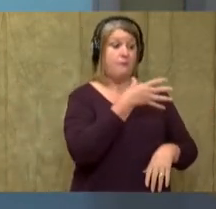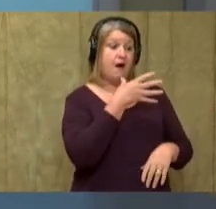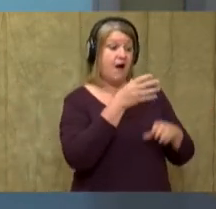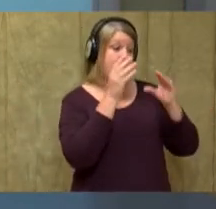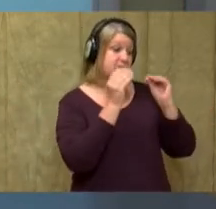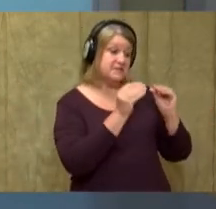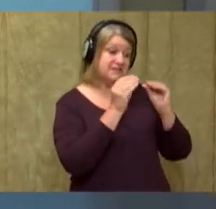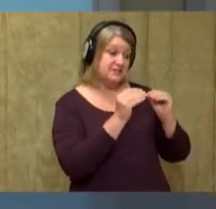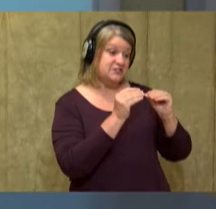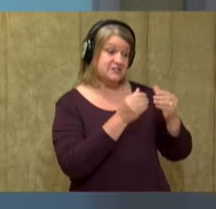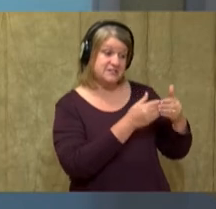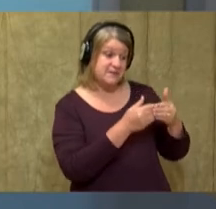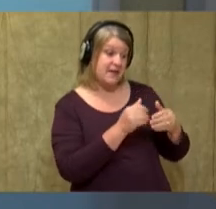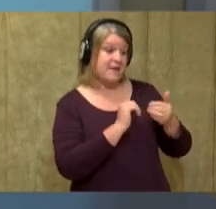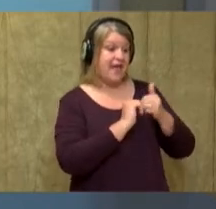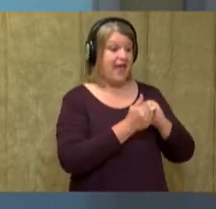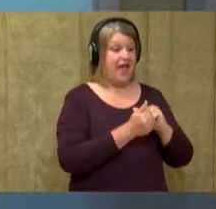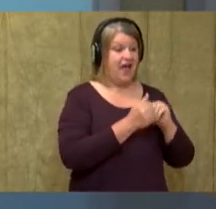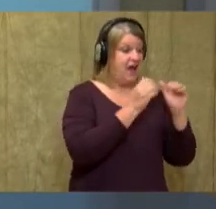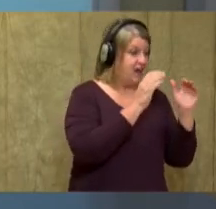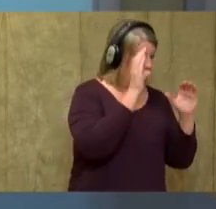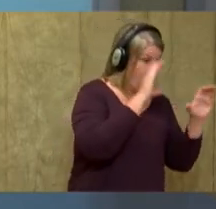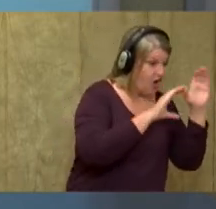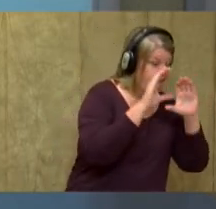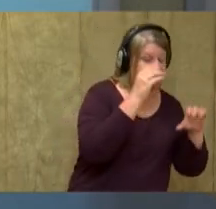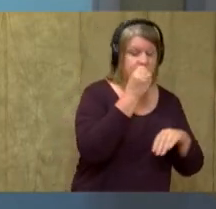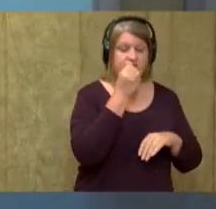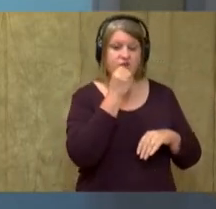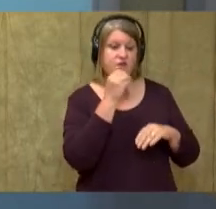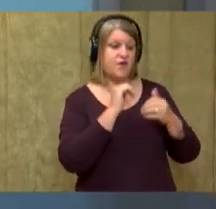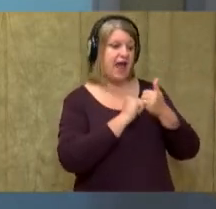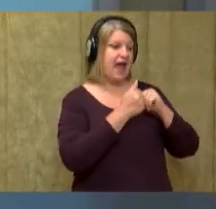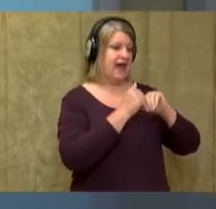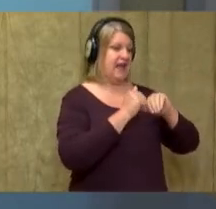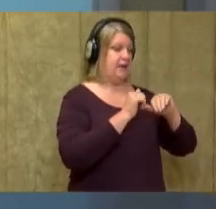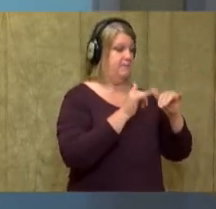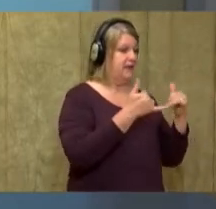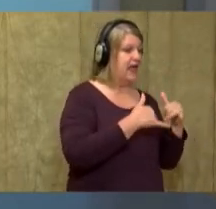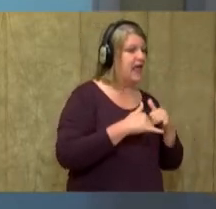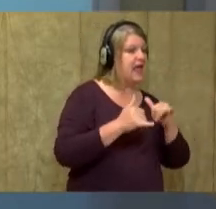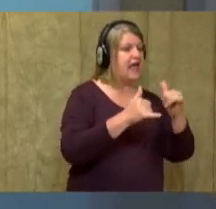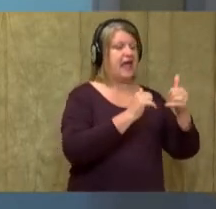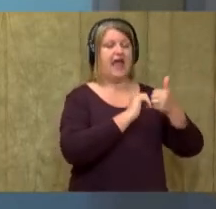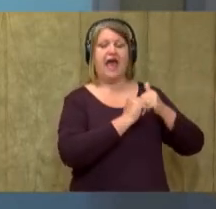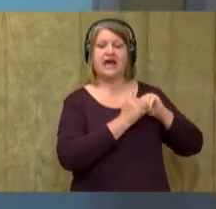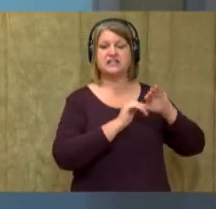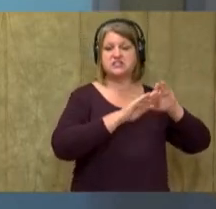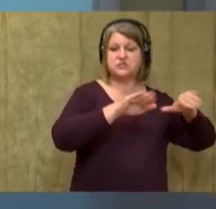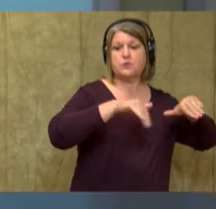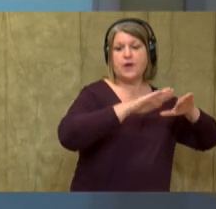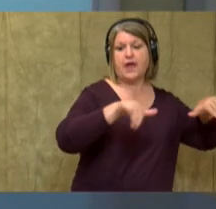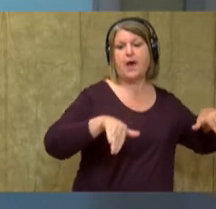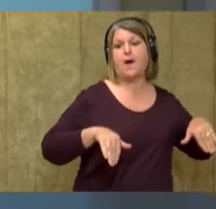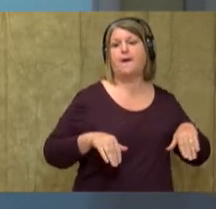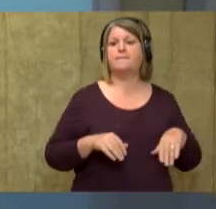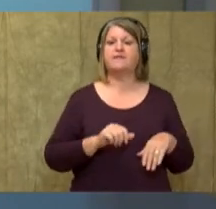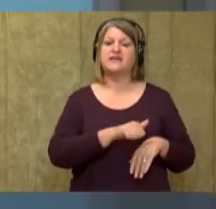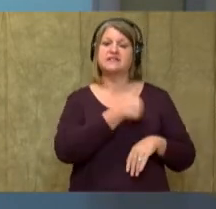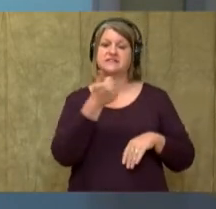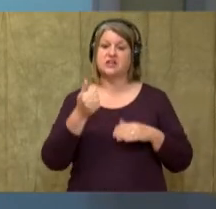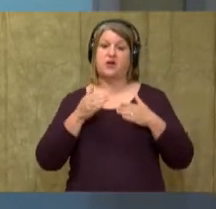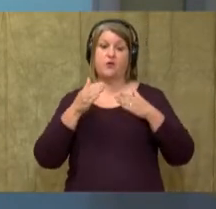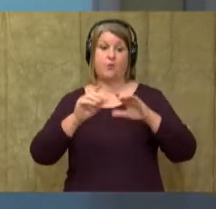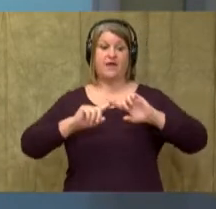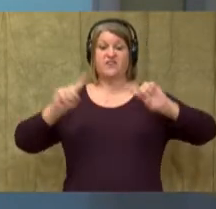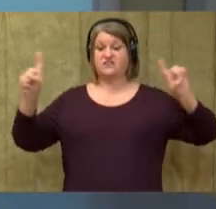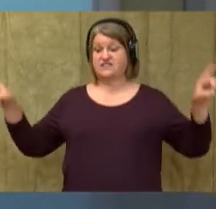it how to hunt, it plays, the mother shows it how to swim. So, that's another way that they are different. Baby